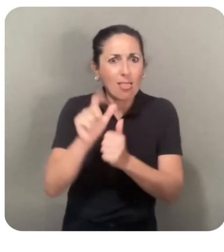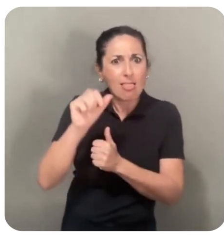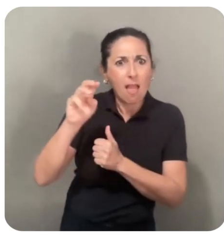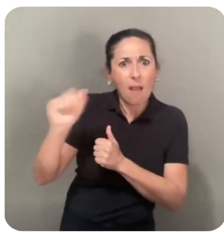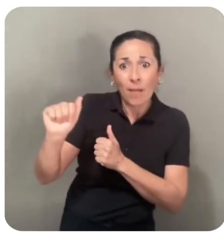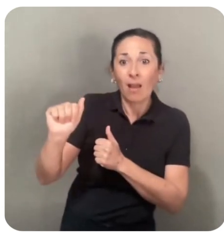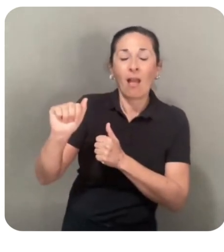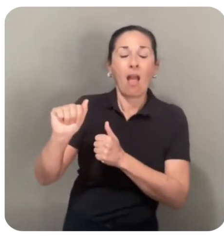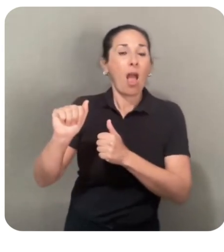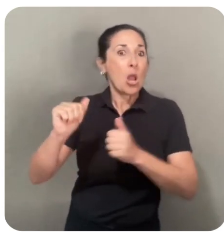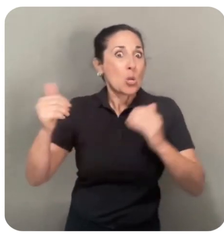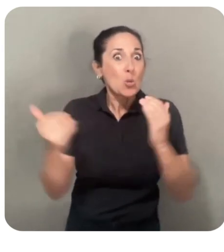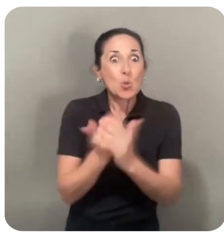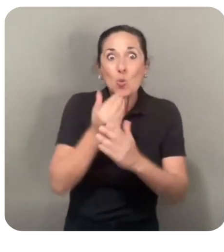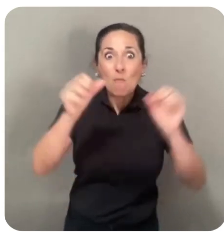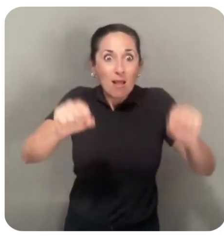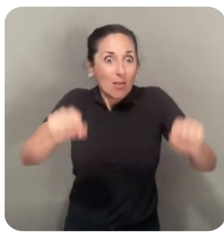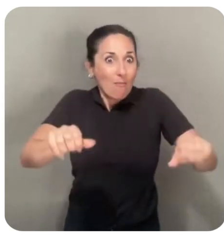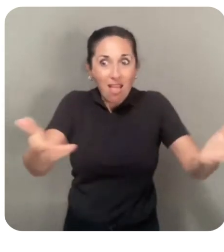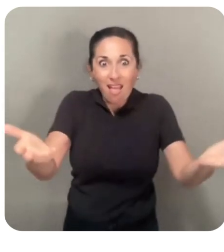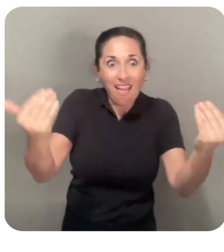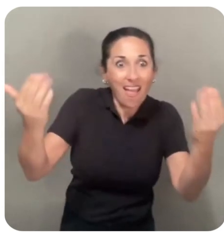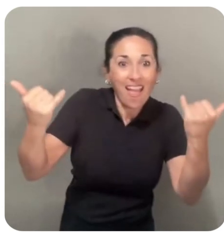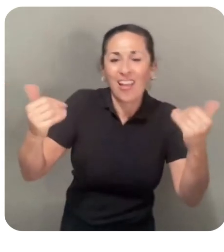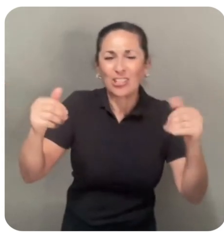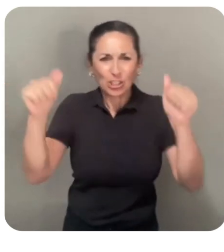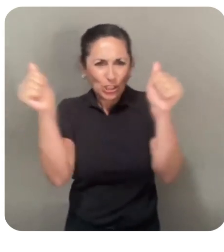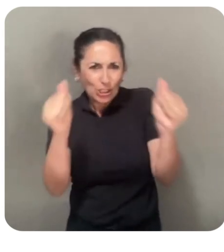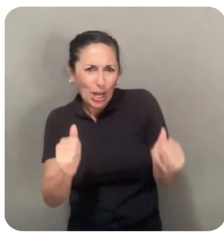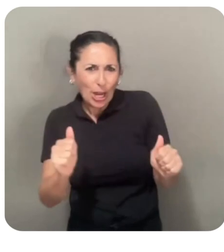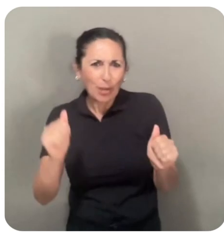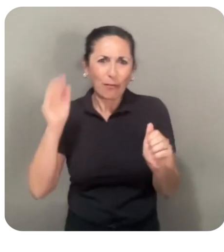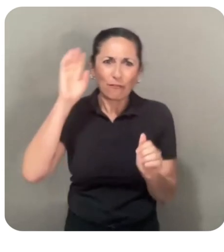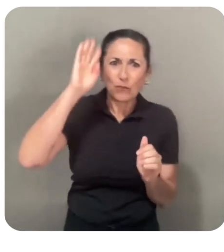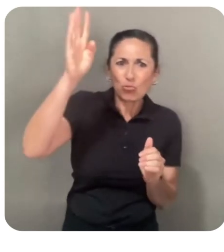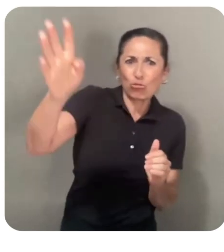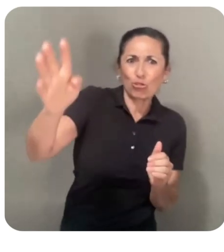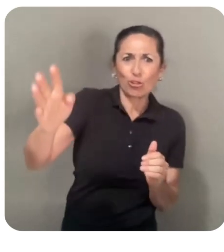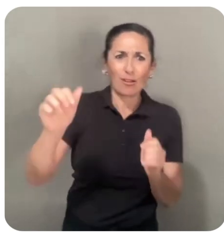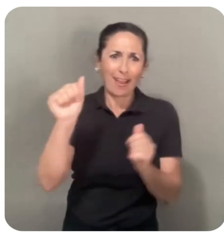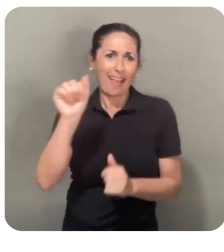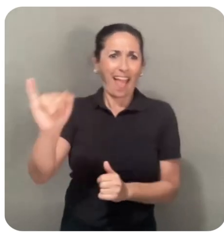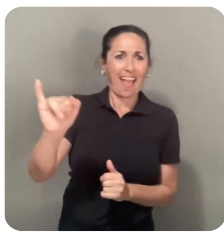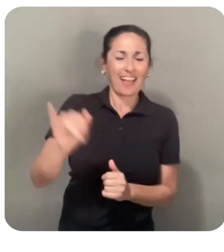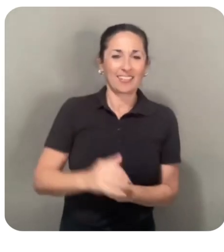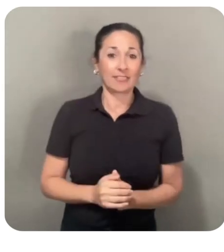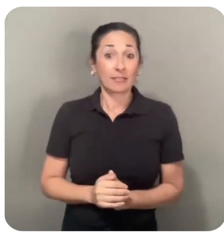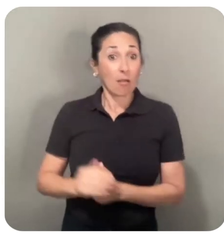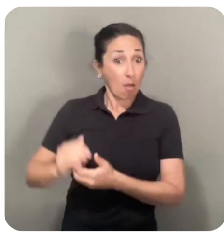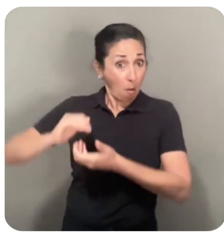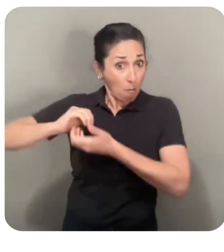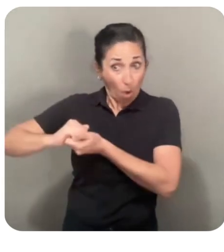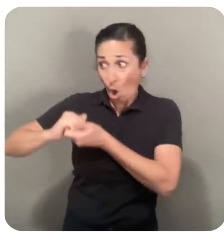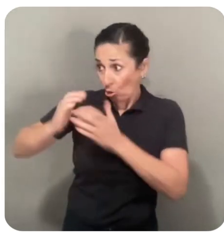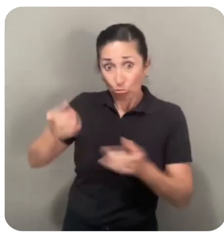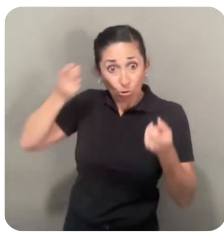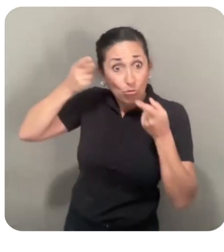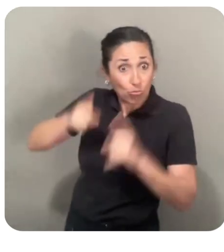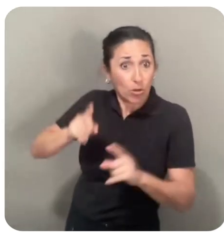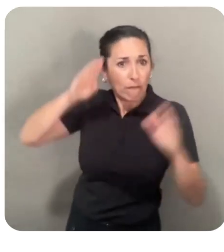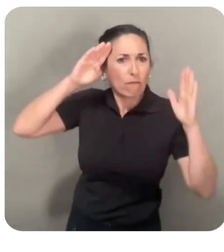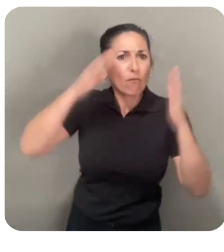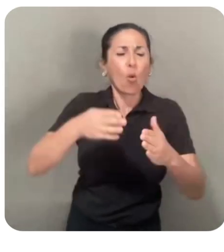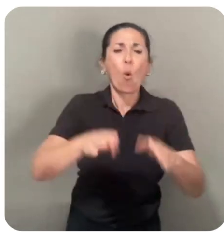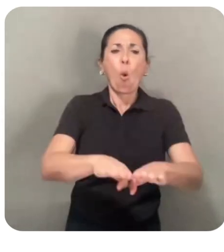we're unlocking new possibilities and really shaping the future of AI. Our partners agree that our focus